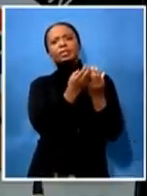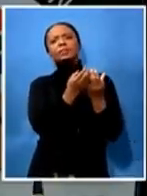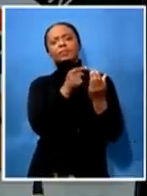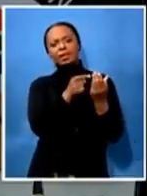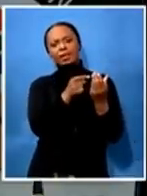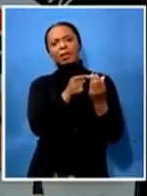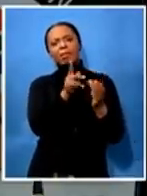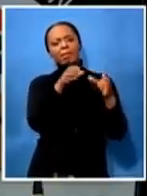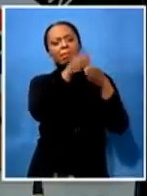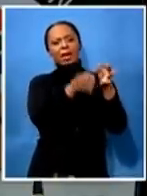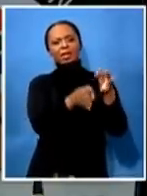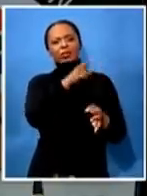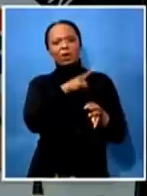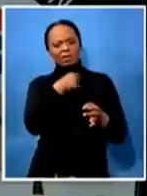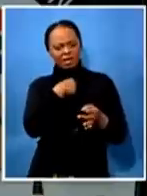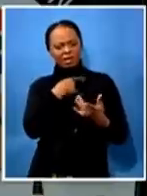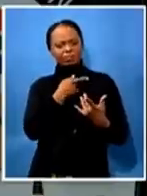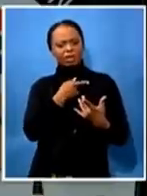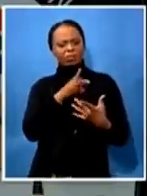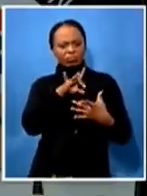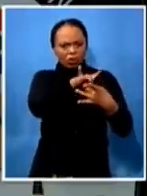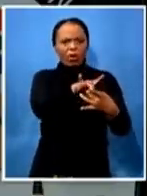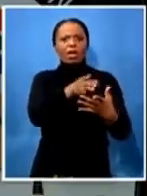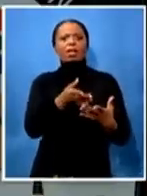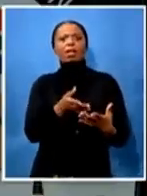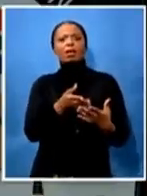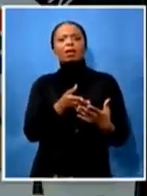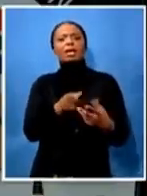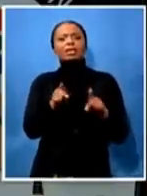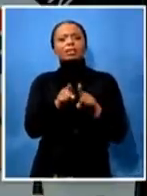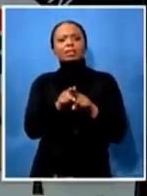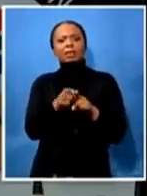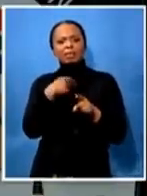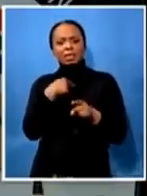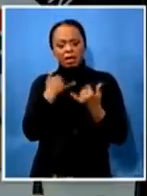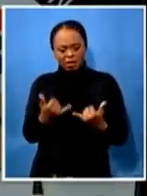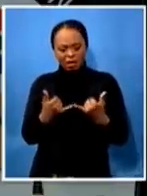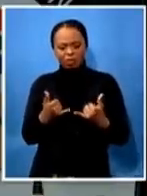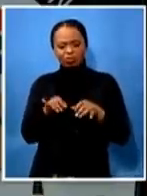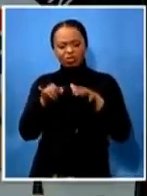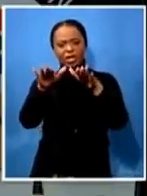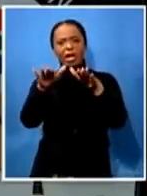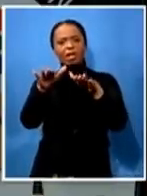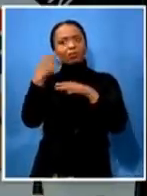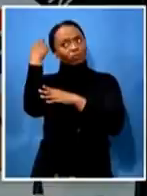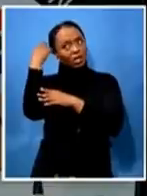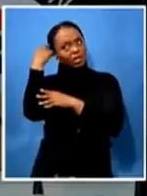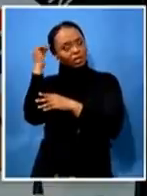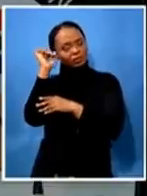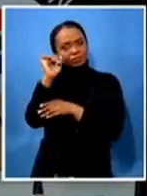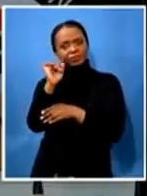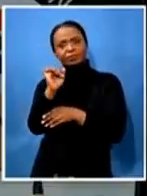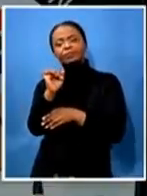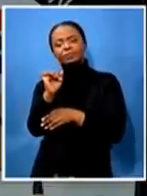i've contested the current treasurer general of the nc for the position of houten cheperson yet